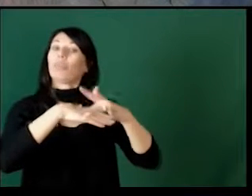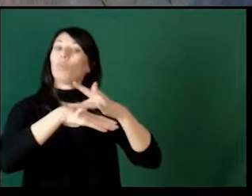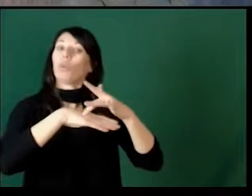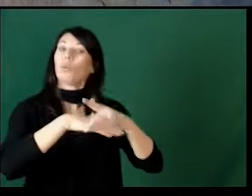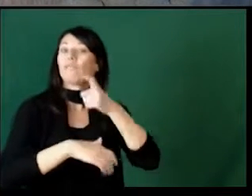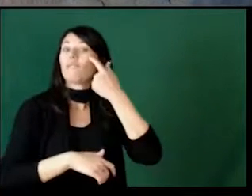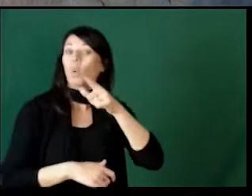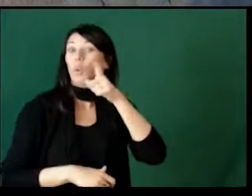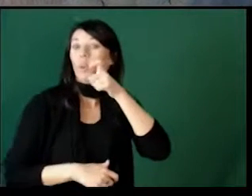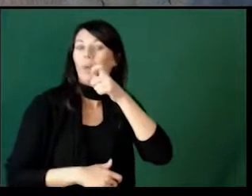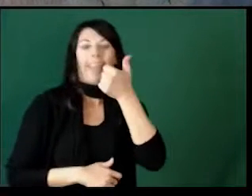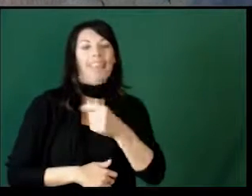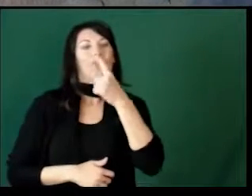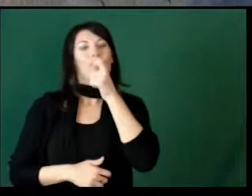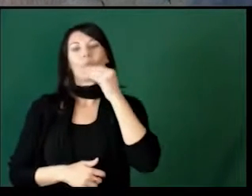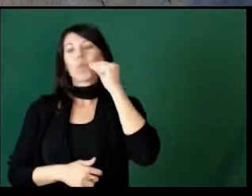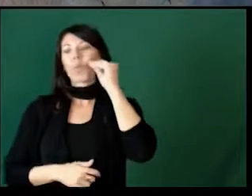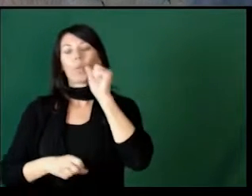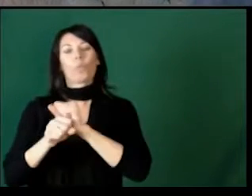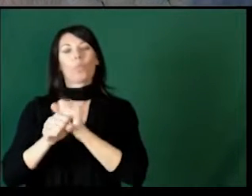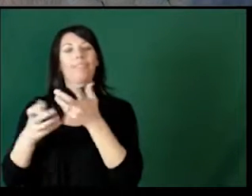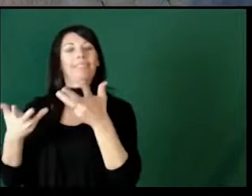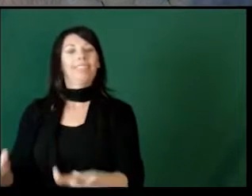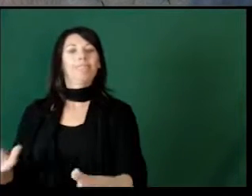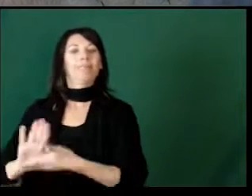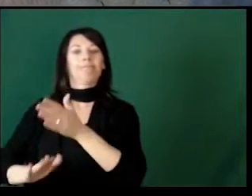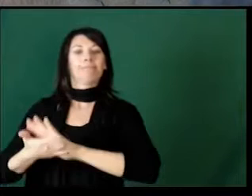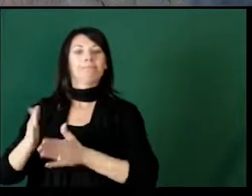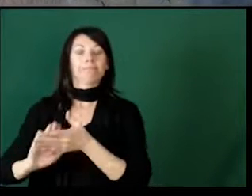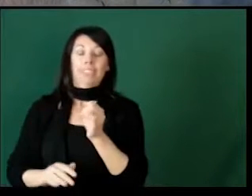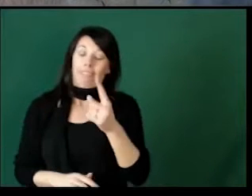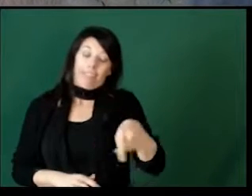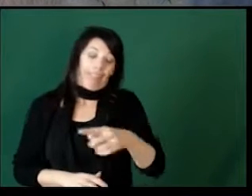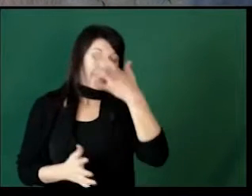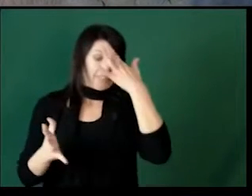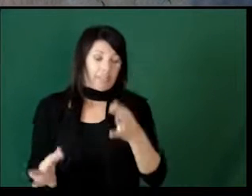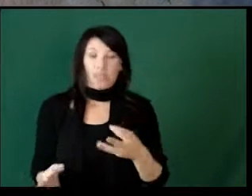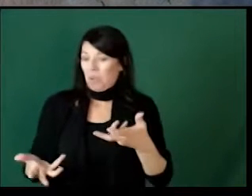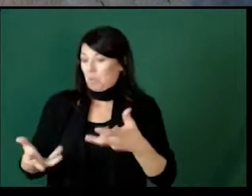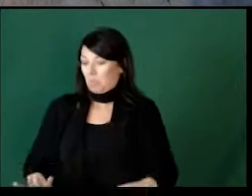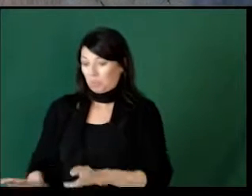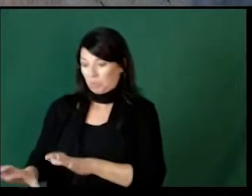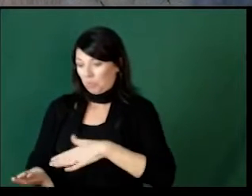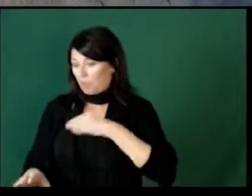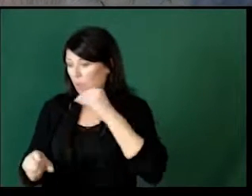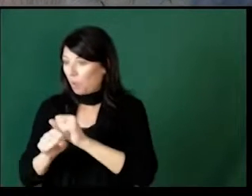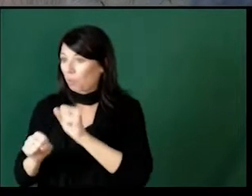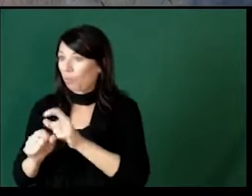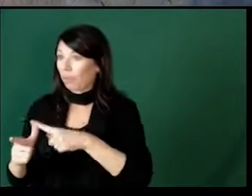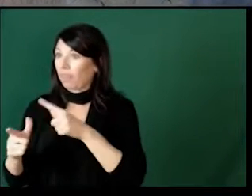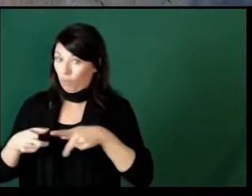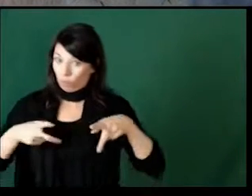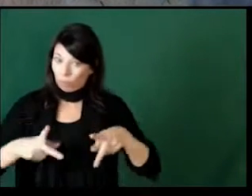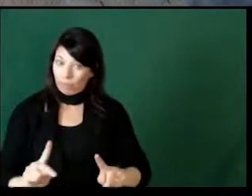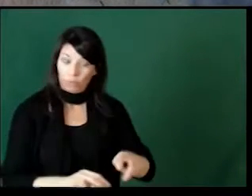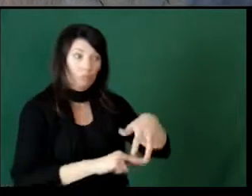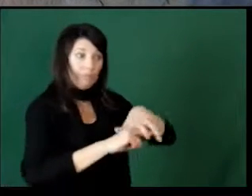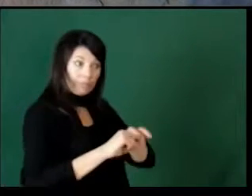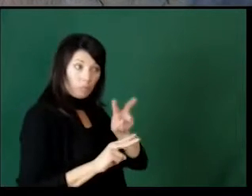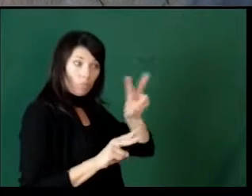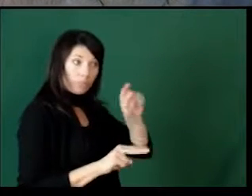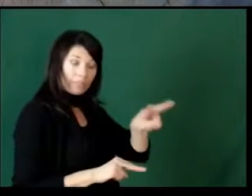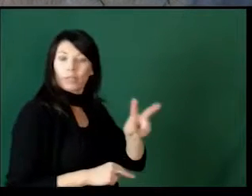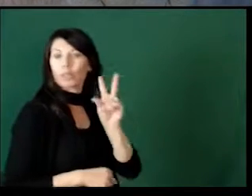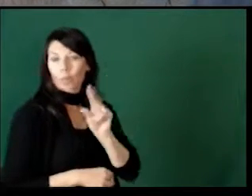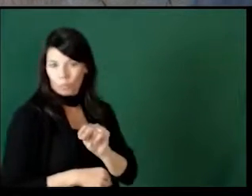is available for anybody who has their homework finished. That, again, is their choice. If they choose not to do their homework, then they can't expect to have the privilege